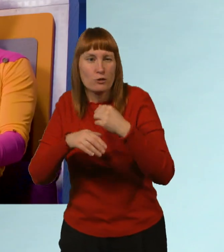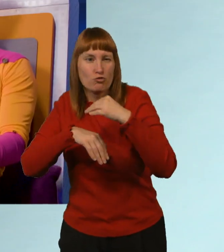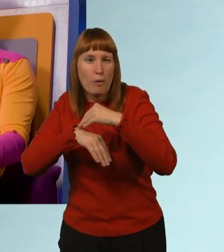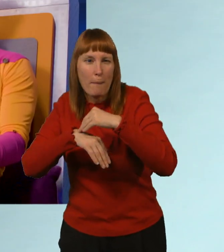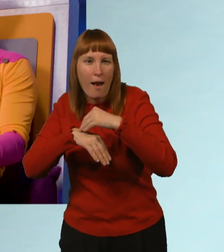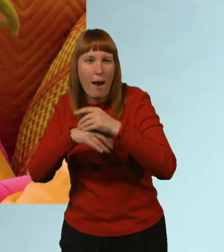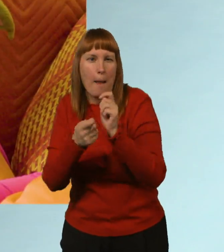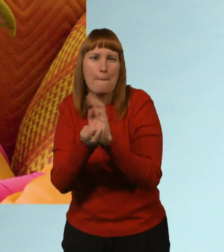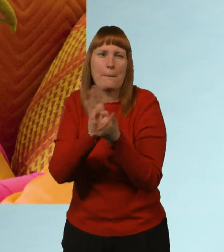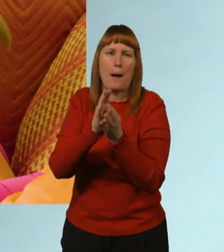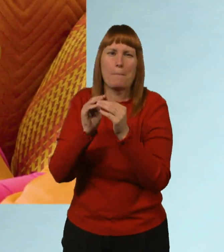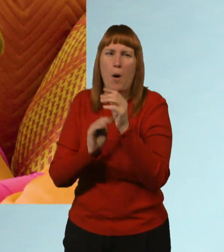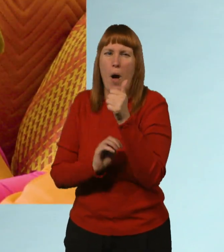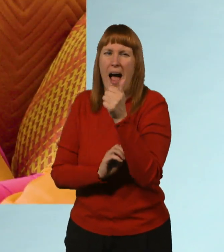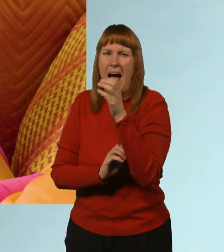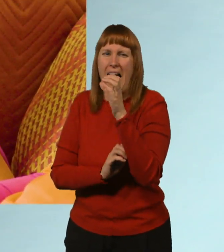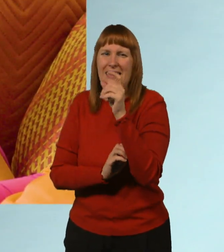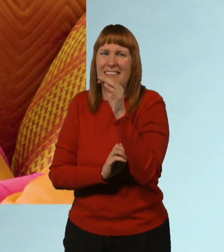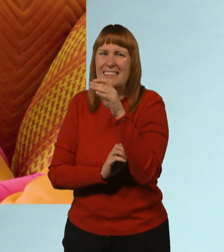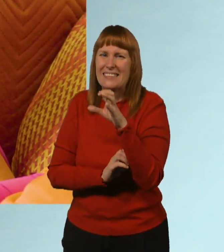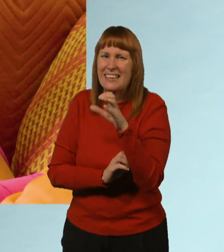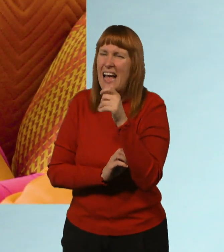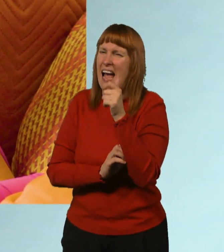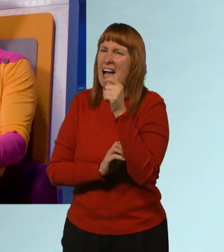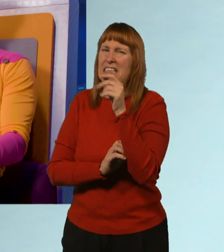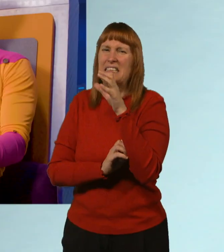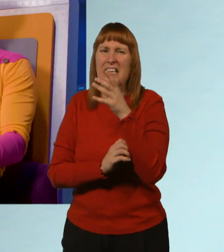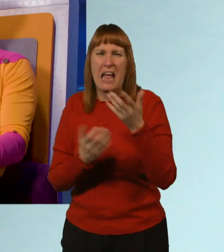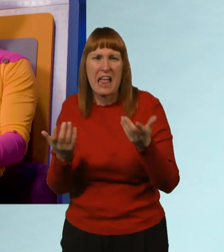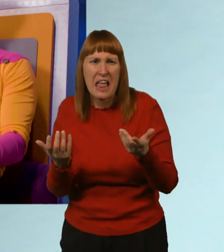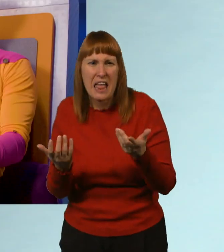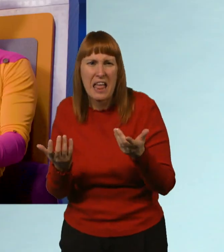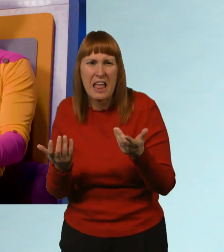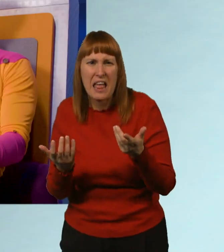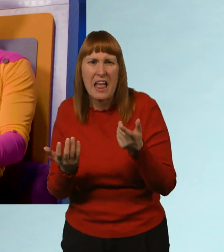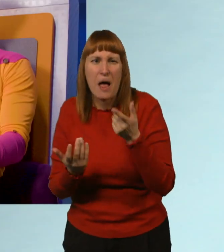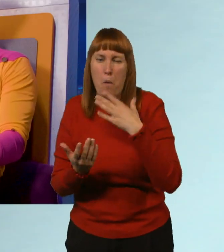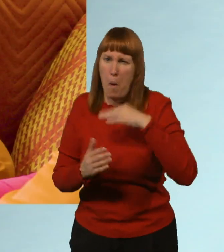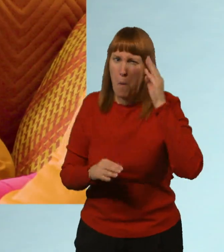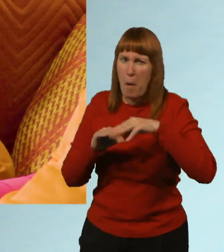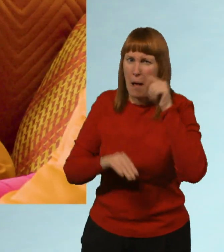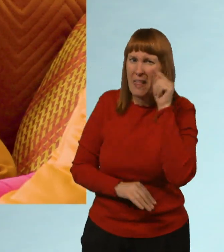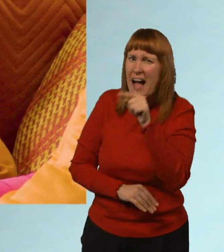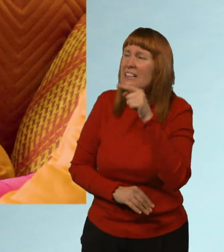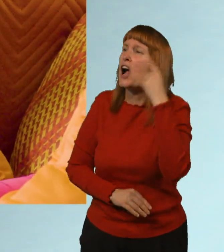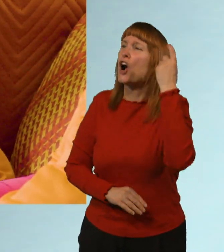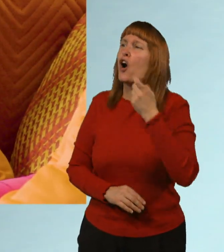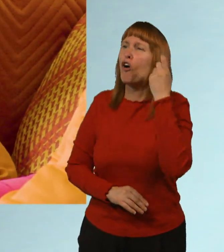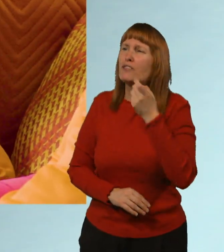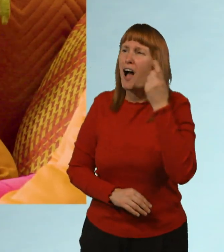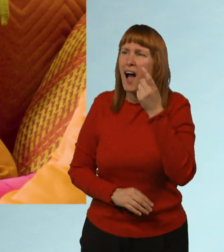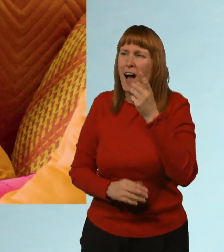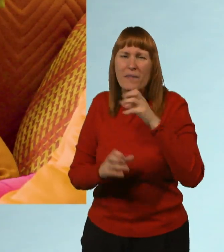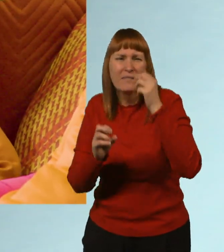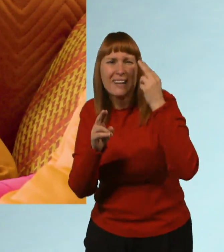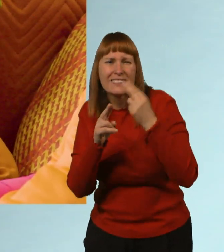more acidic. As acidic. acidic. Hmm. I'd like to know more about that. Curiosity, search for